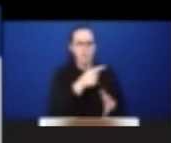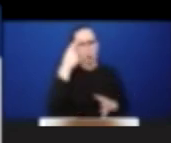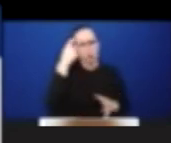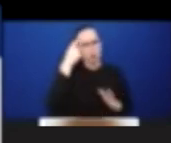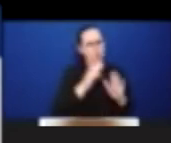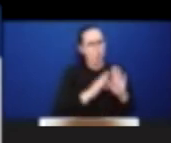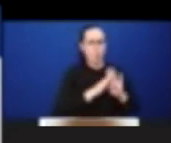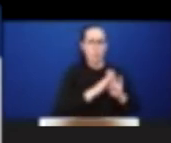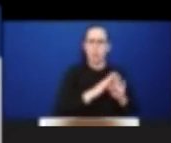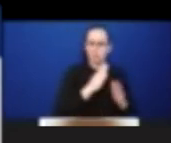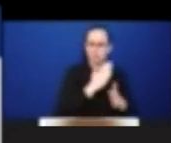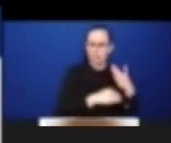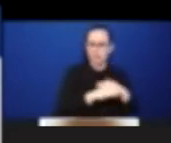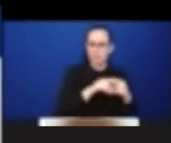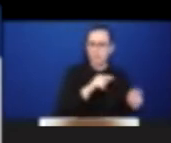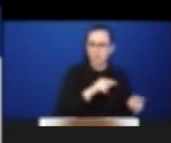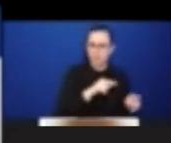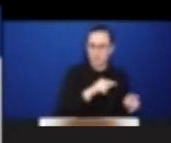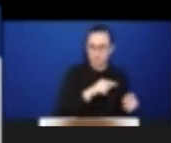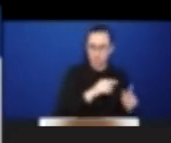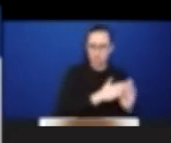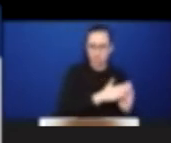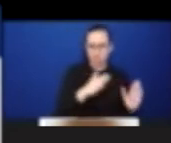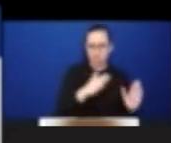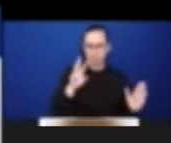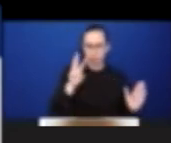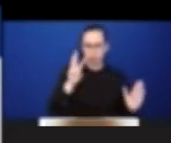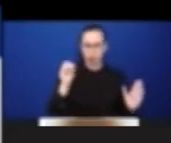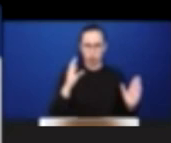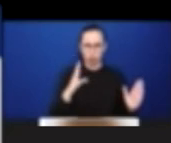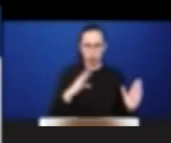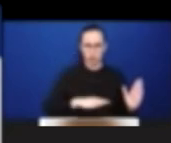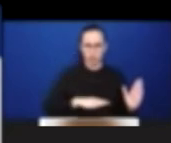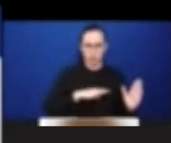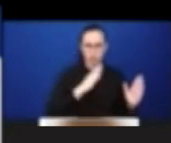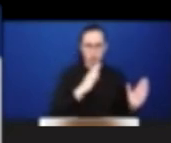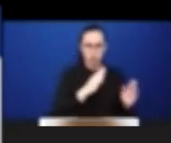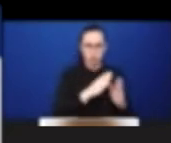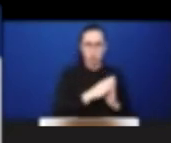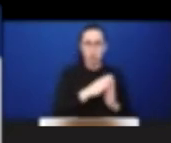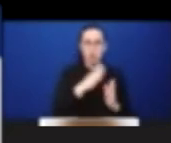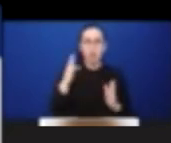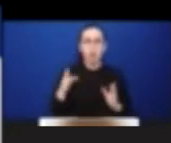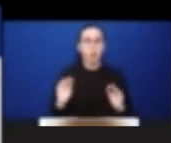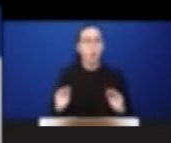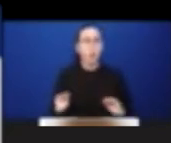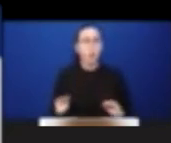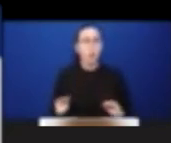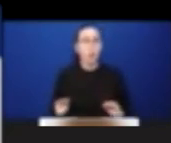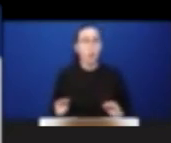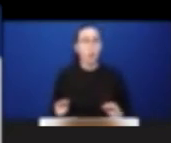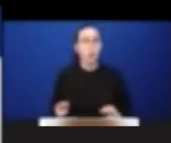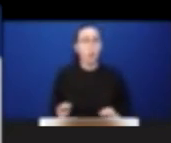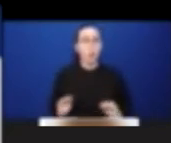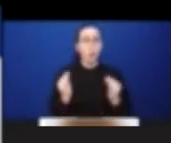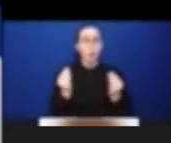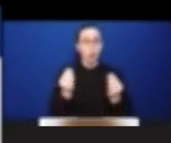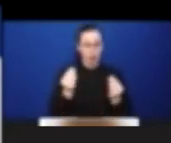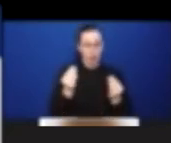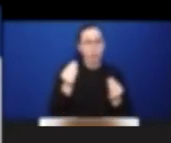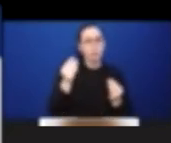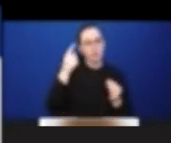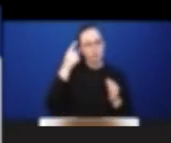years. And cohort two was youth with neurodevelopmental disabilities itself aged 18 to 30 years,